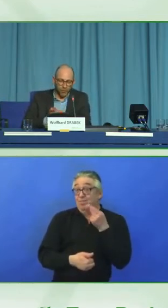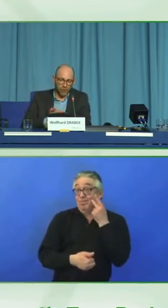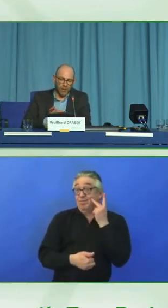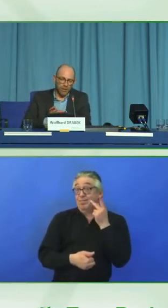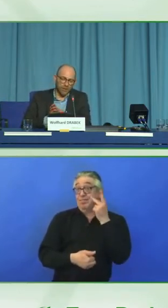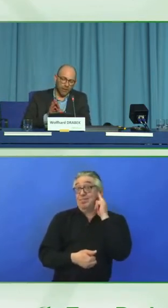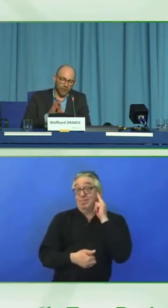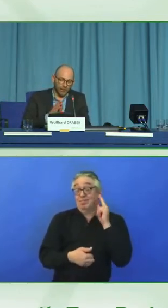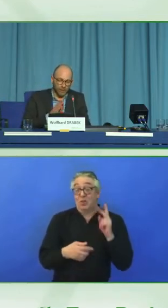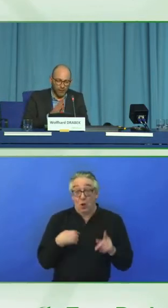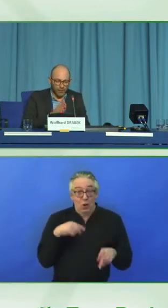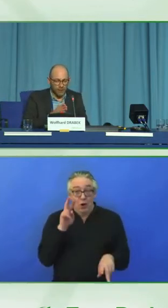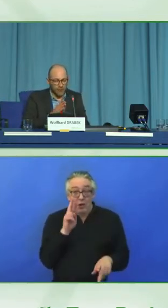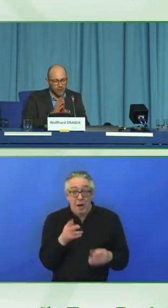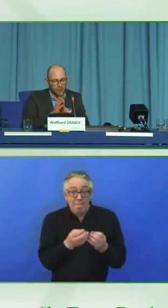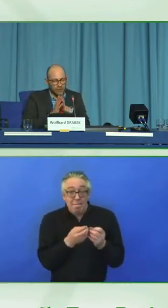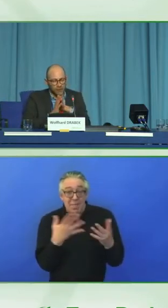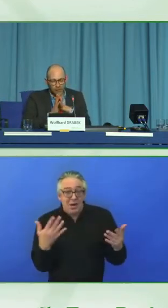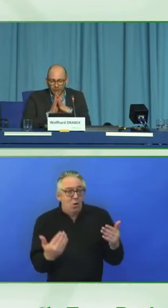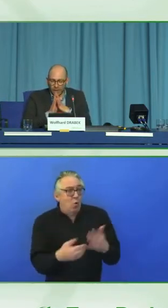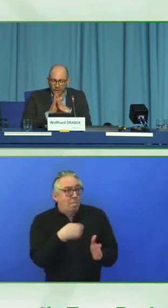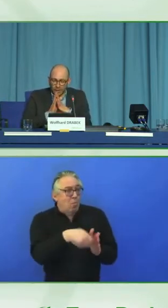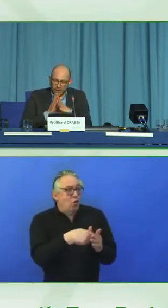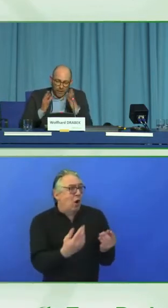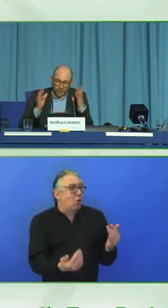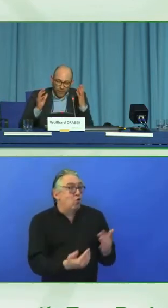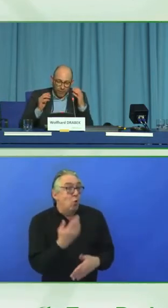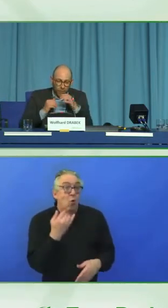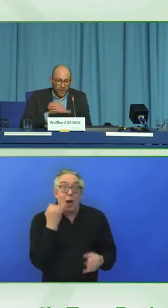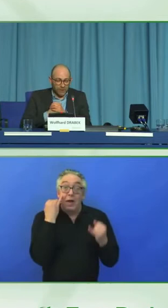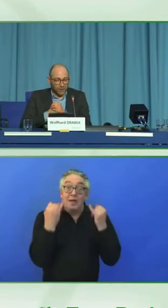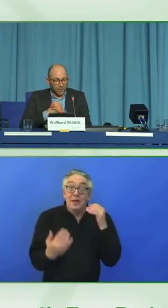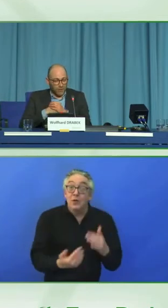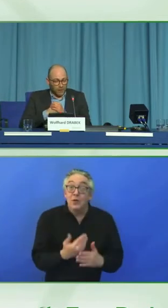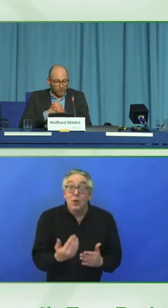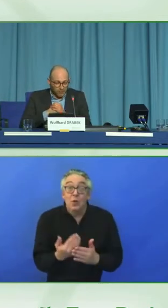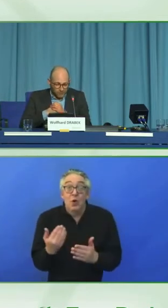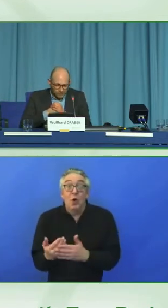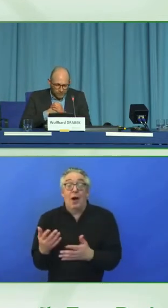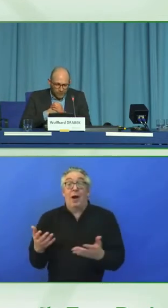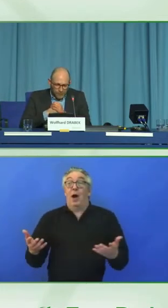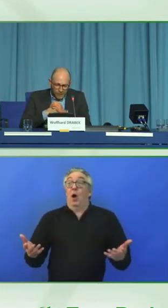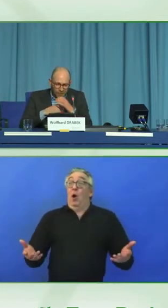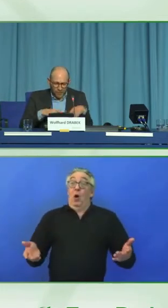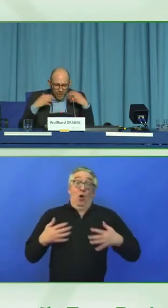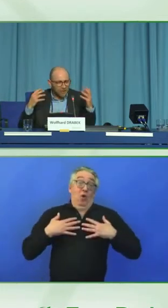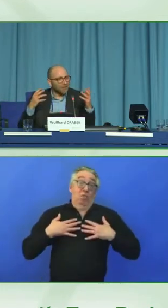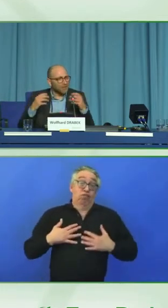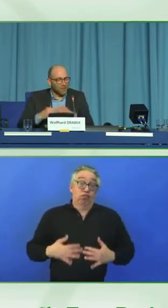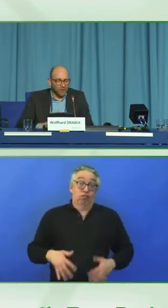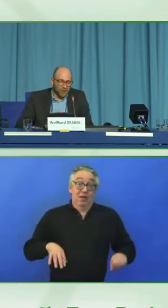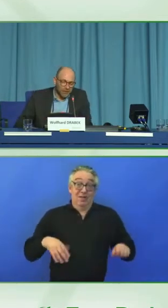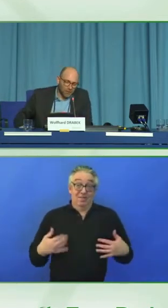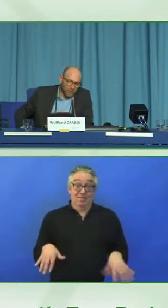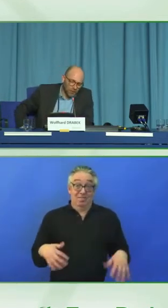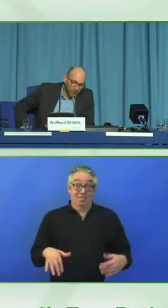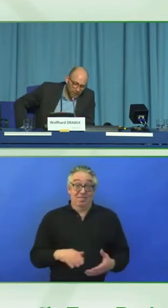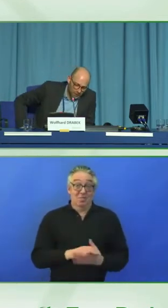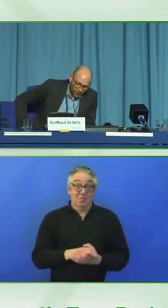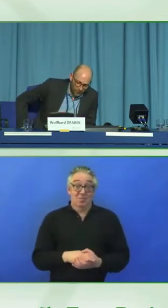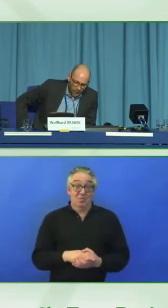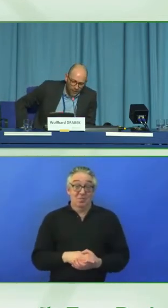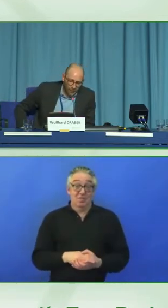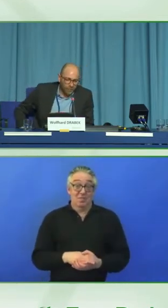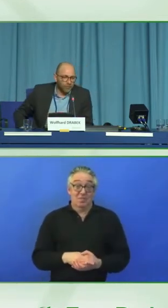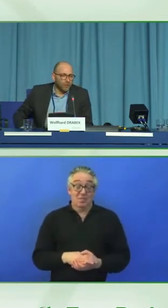projects and ideas. Yeah, it would be great to implement such ideas into